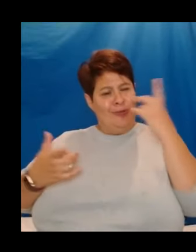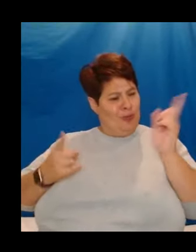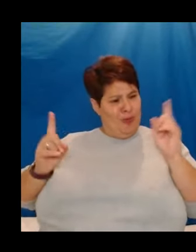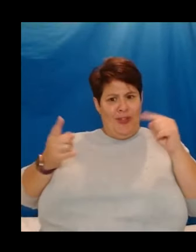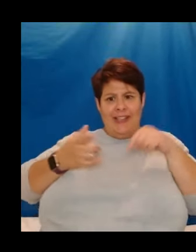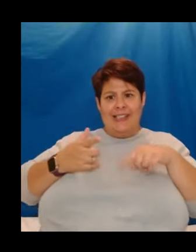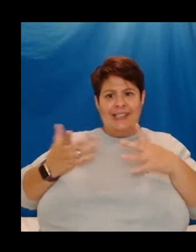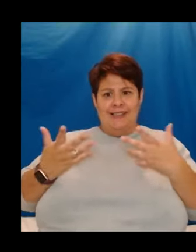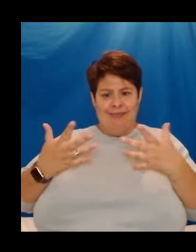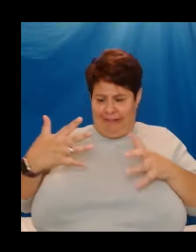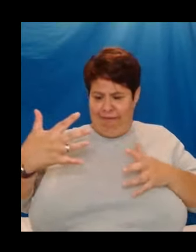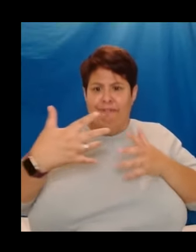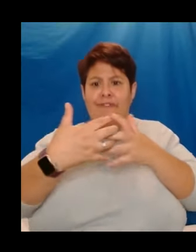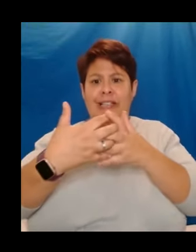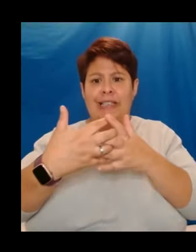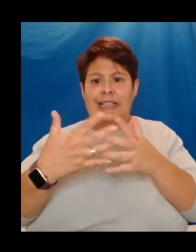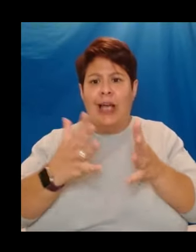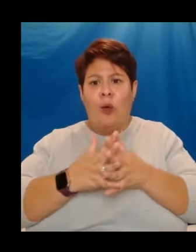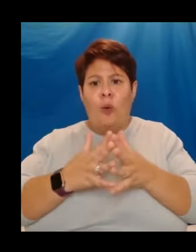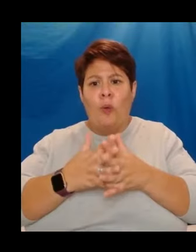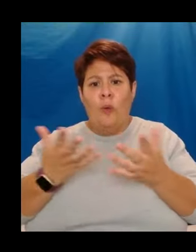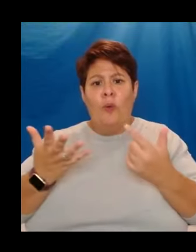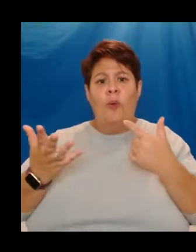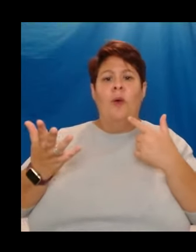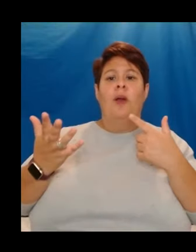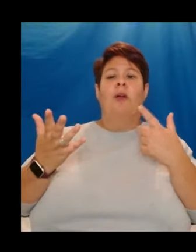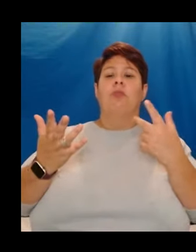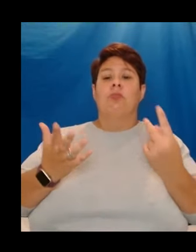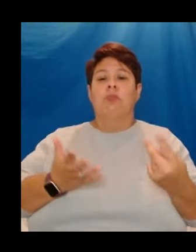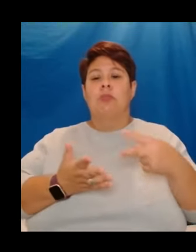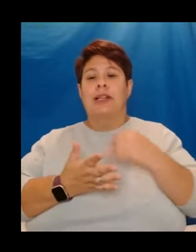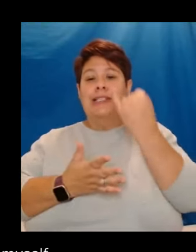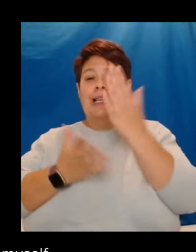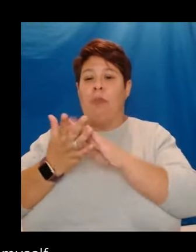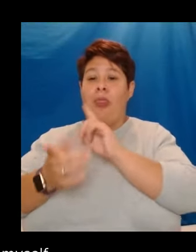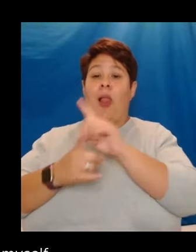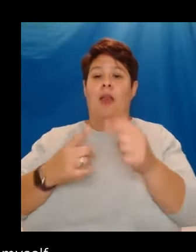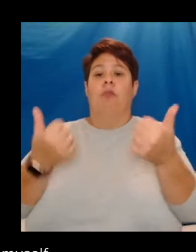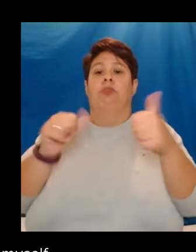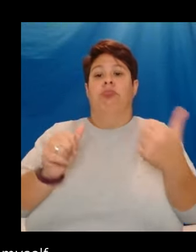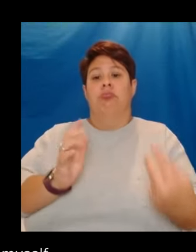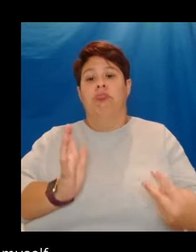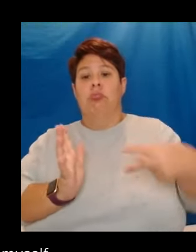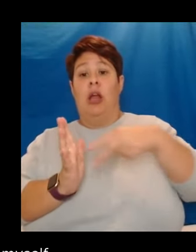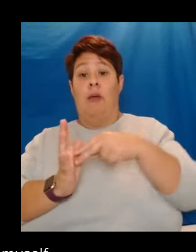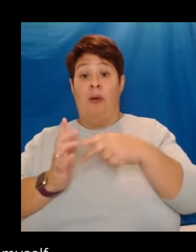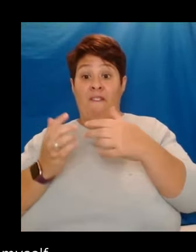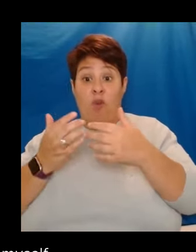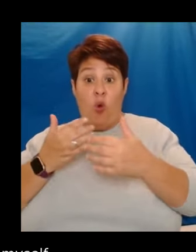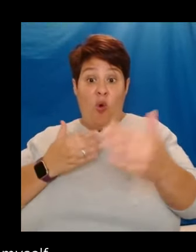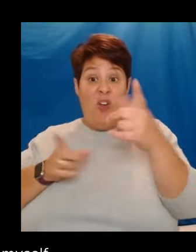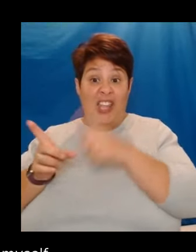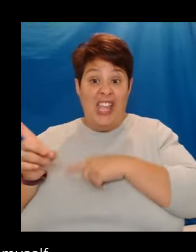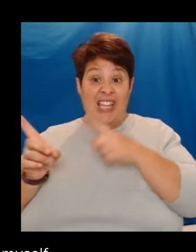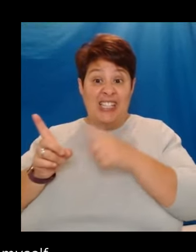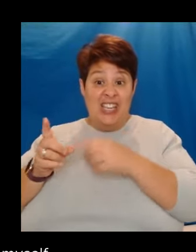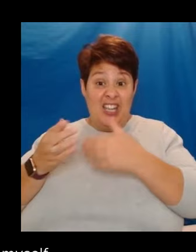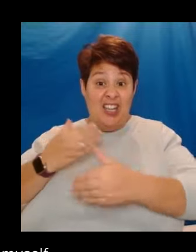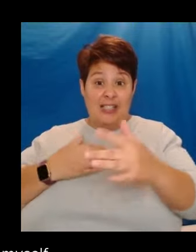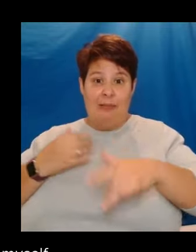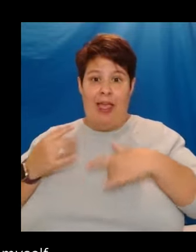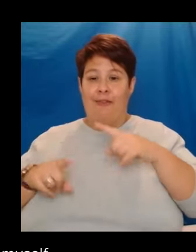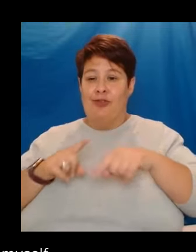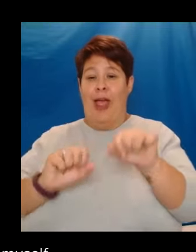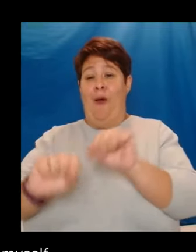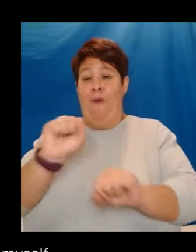fitted. I managed to get up about six months later, but for the following years of my life, everything was about avoiding pain,